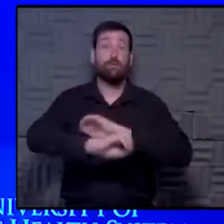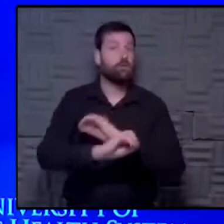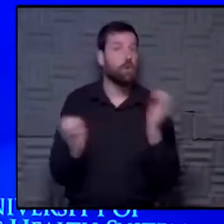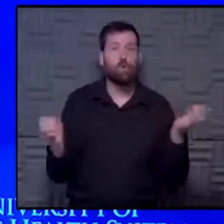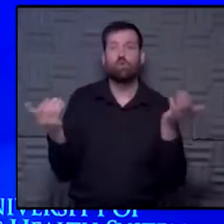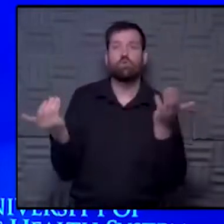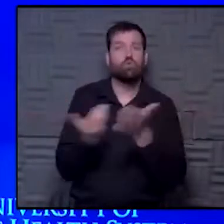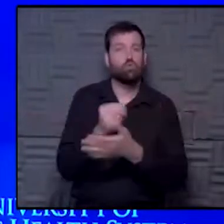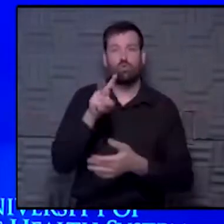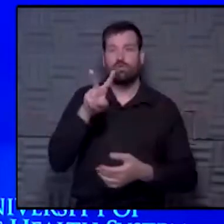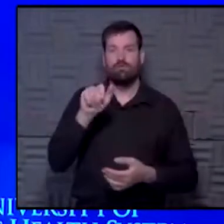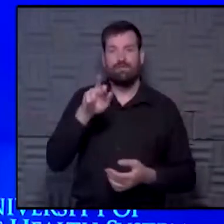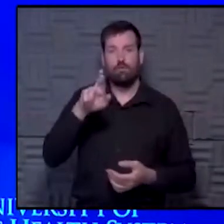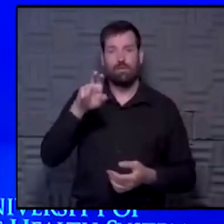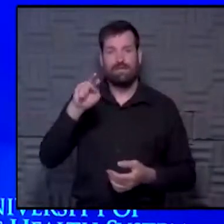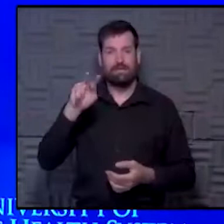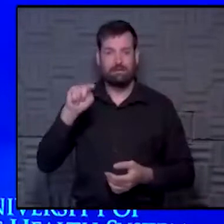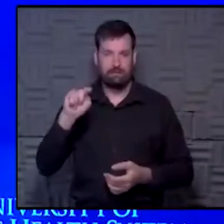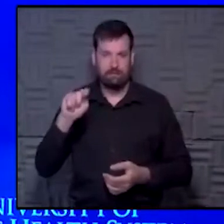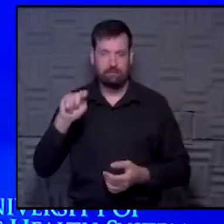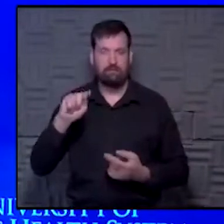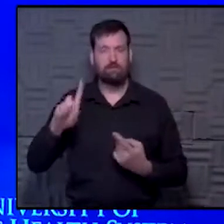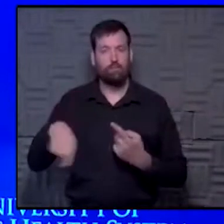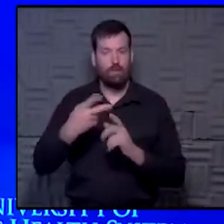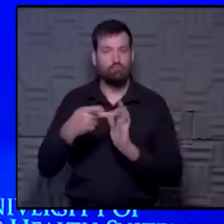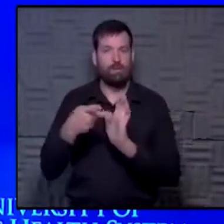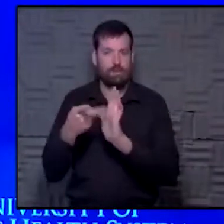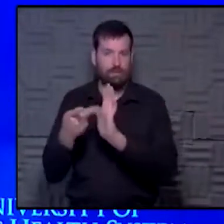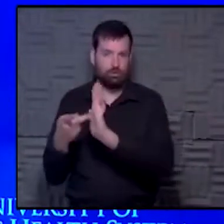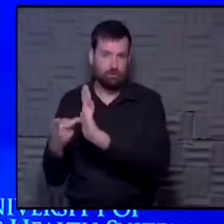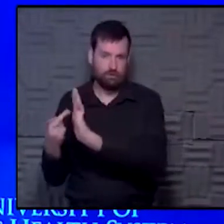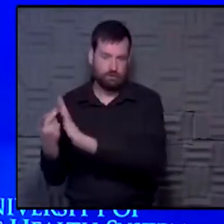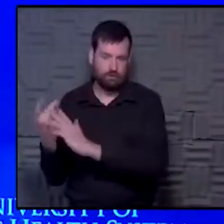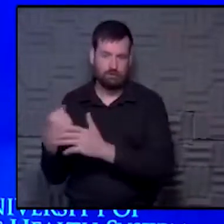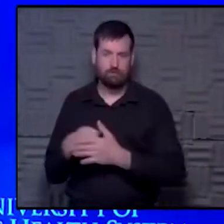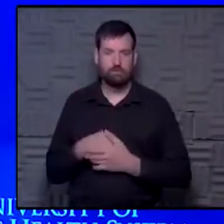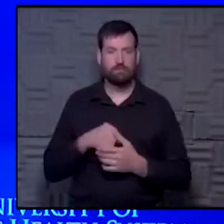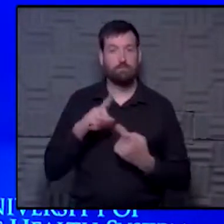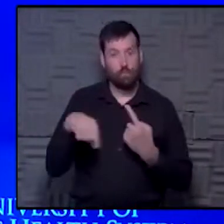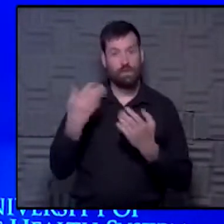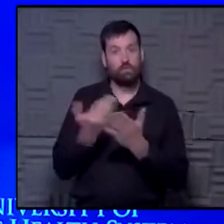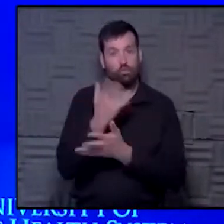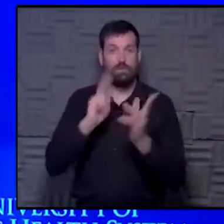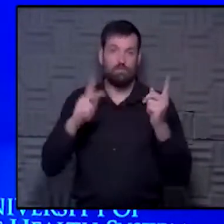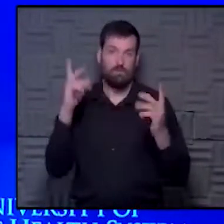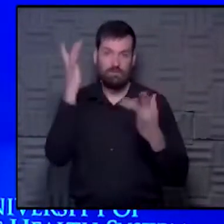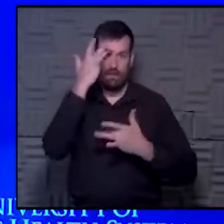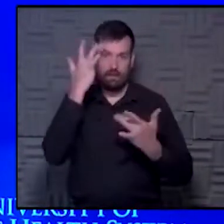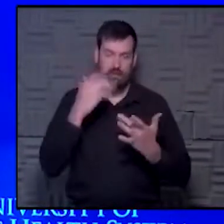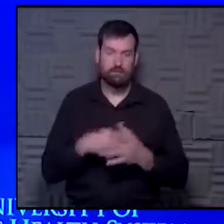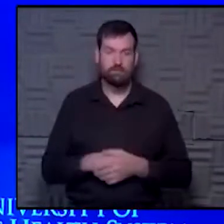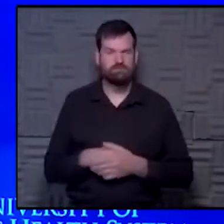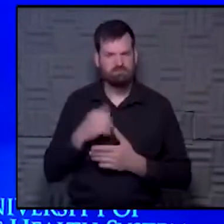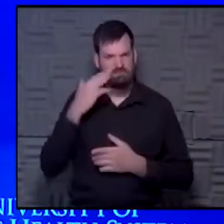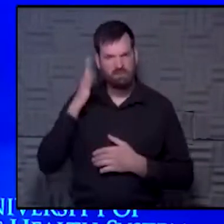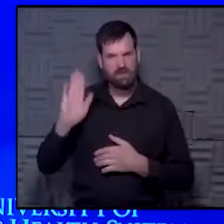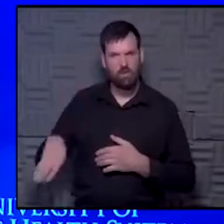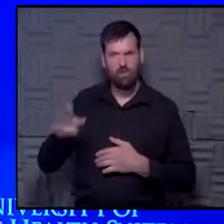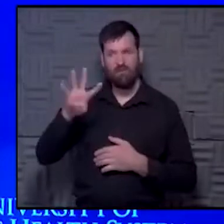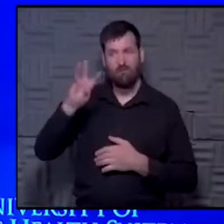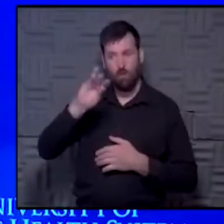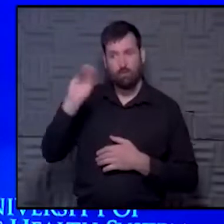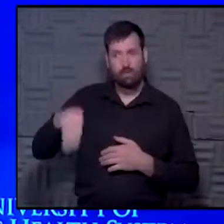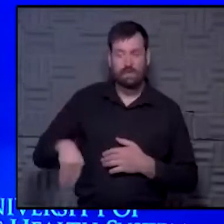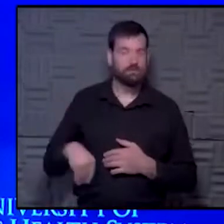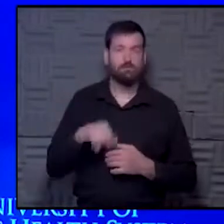to mutations at the time of replication, viral replication, when new people are infected. And we know that 40% is not enough.